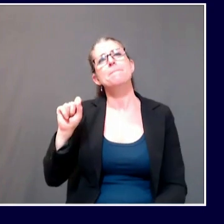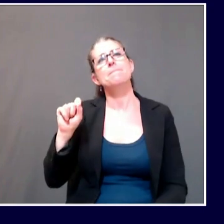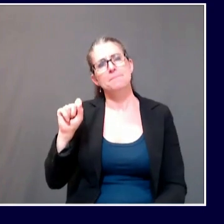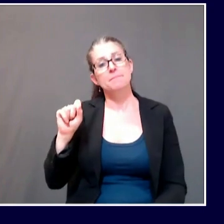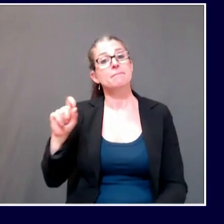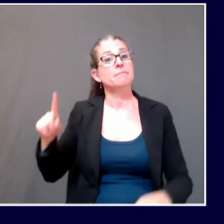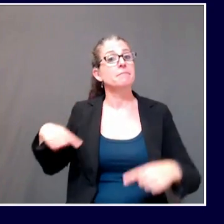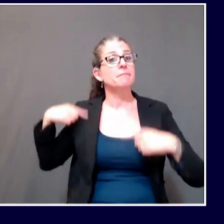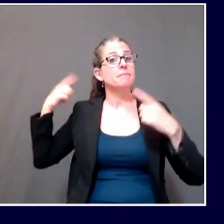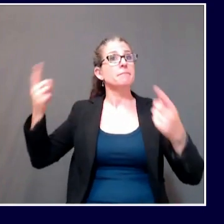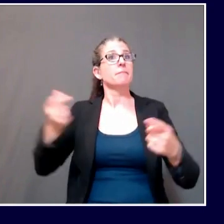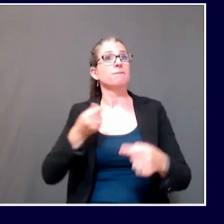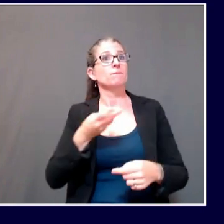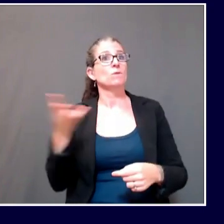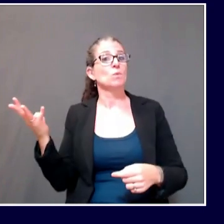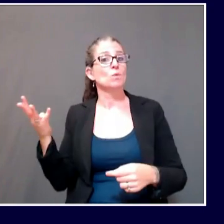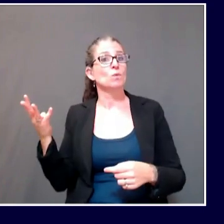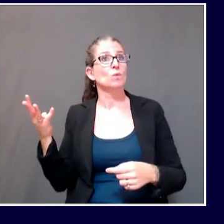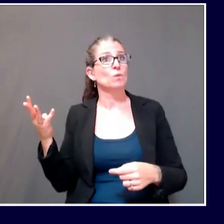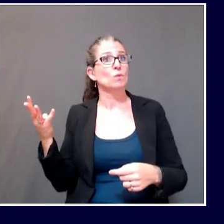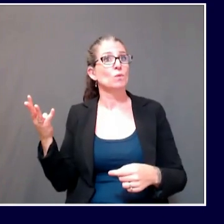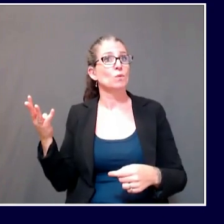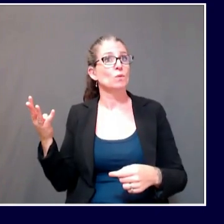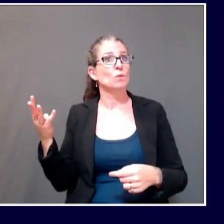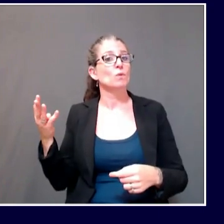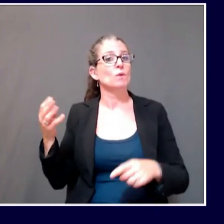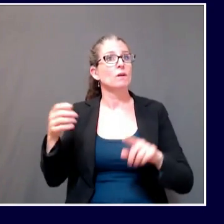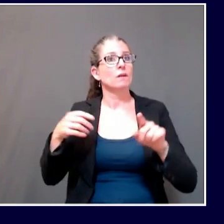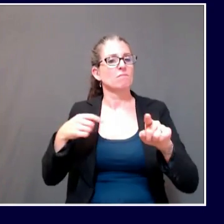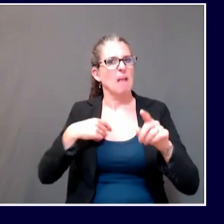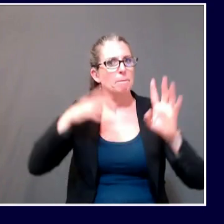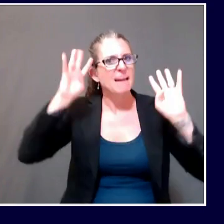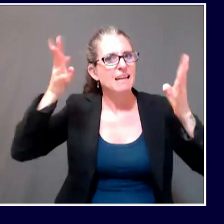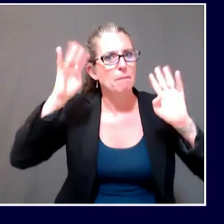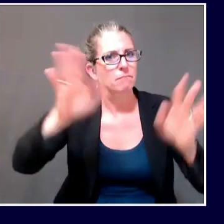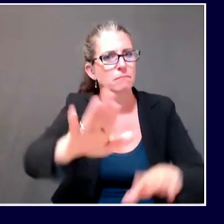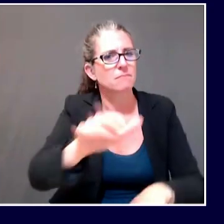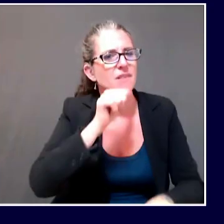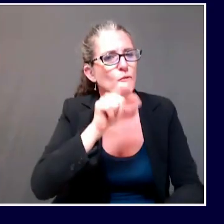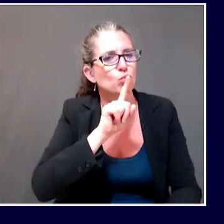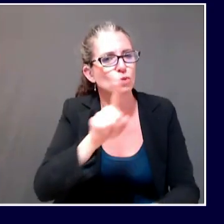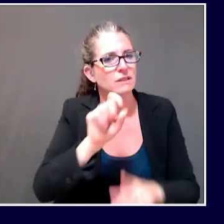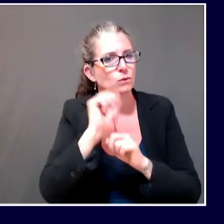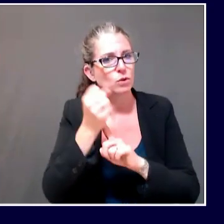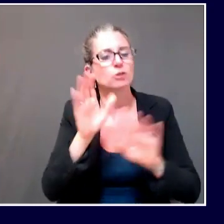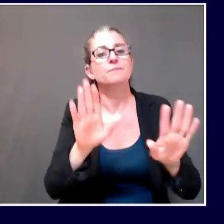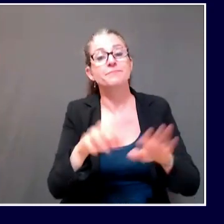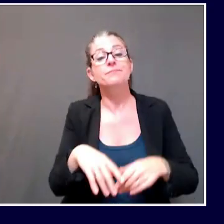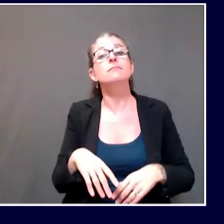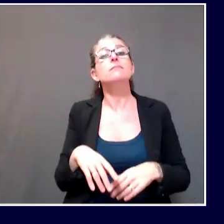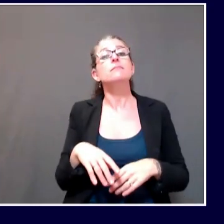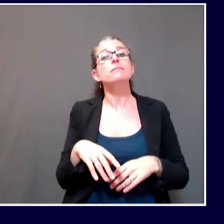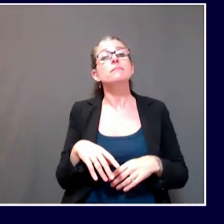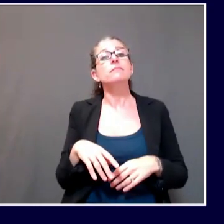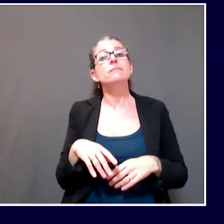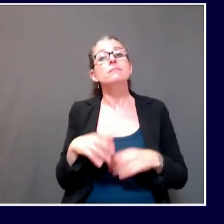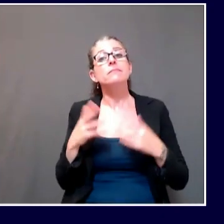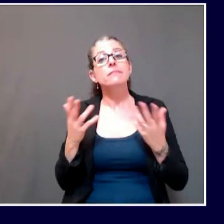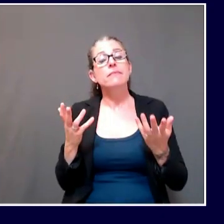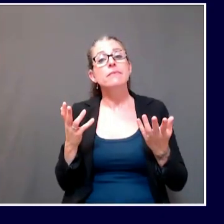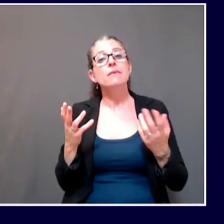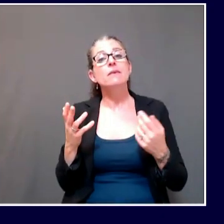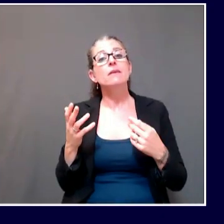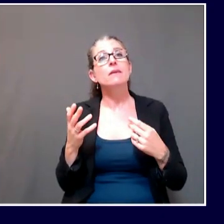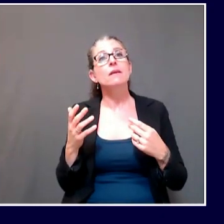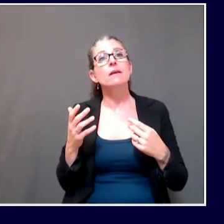relation to this particular incident or this particular business, But with respect to doing business generally, especially